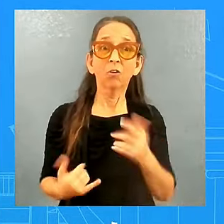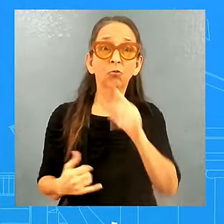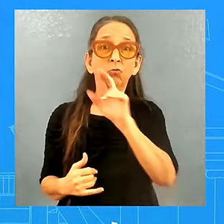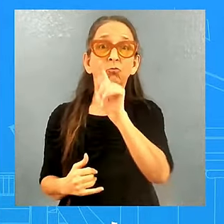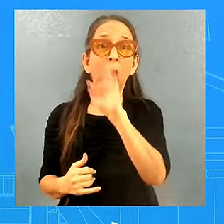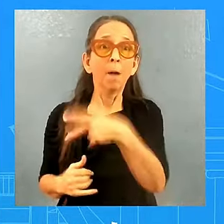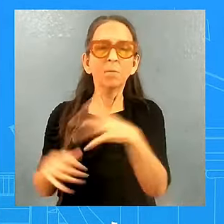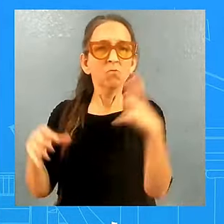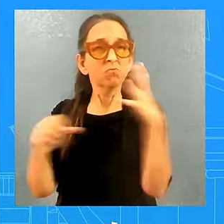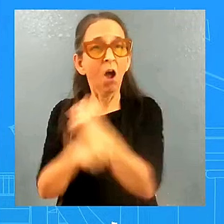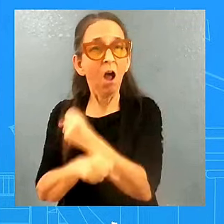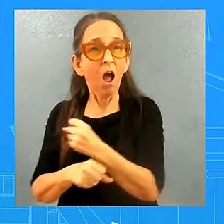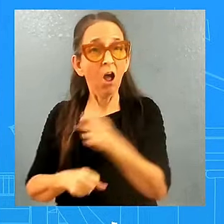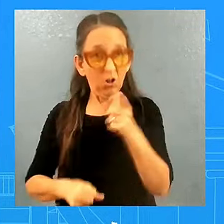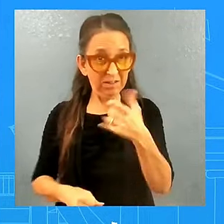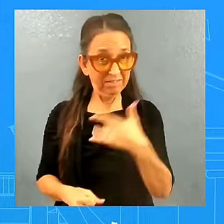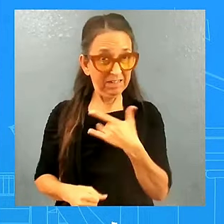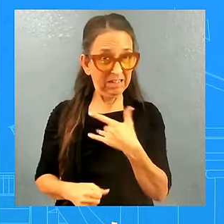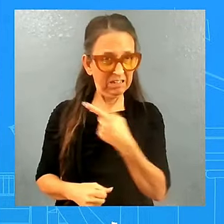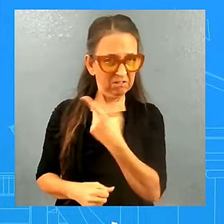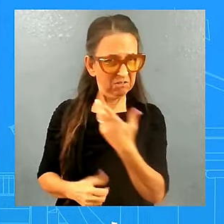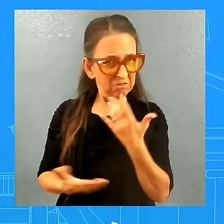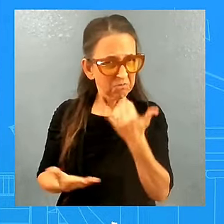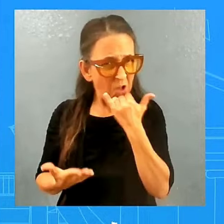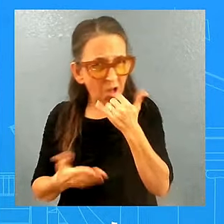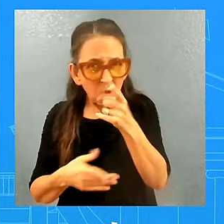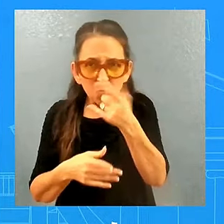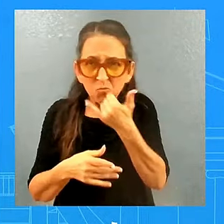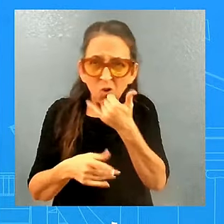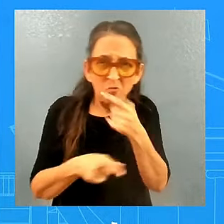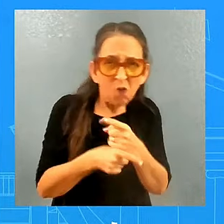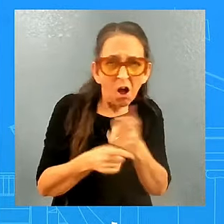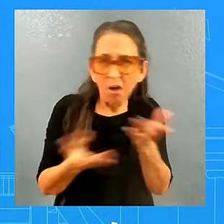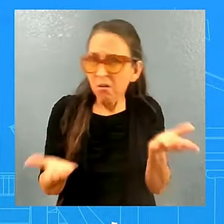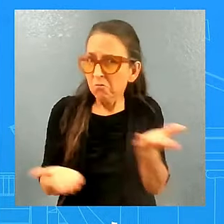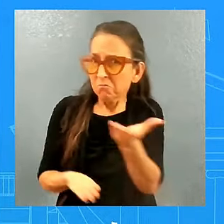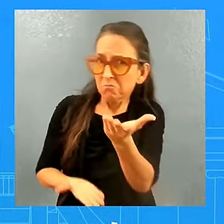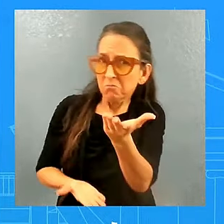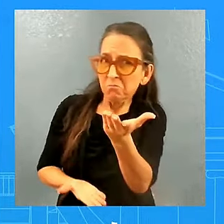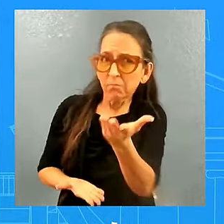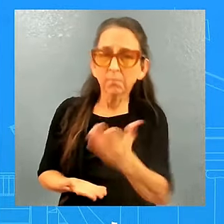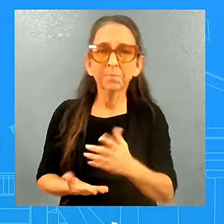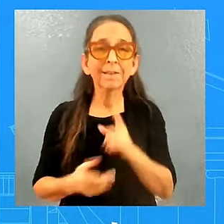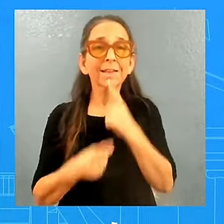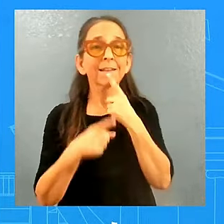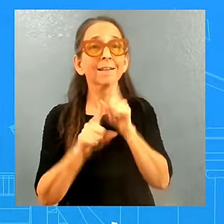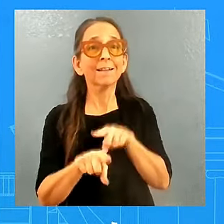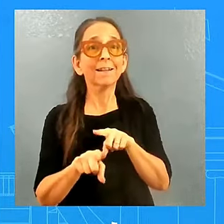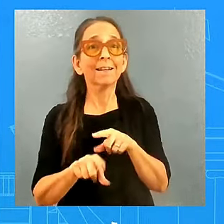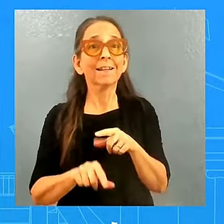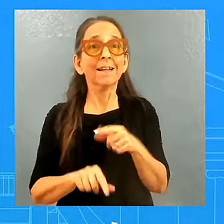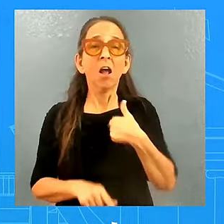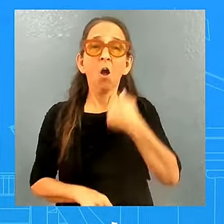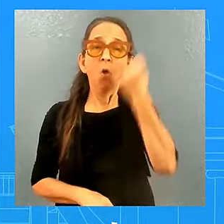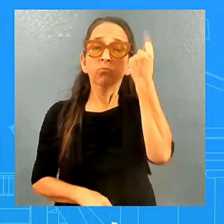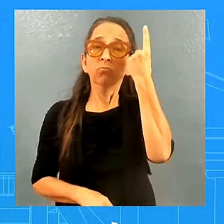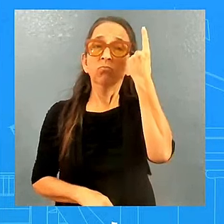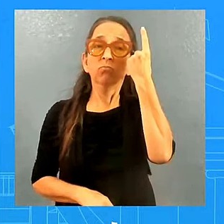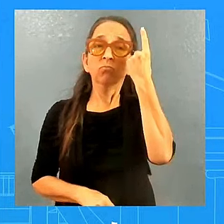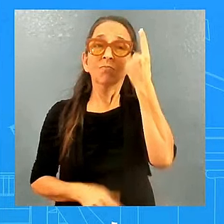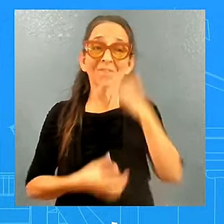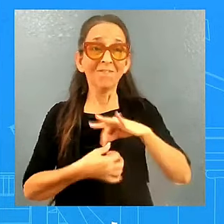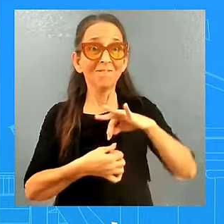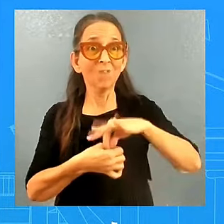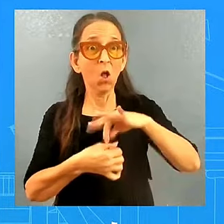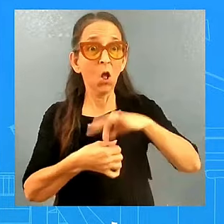spoke. They did. Majority of the country spoke. They were very clear on where they wanted to see the direction of this